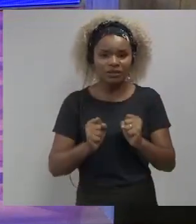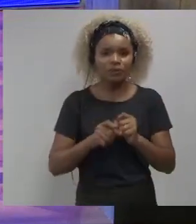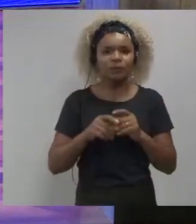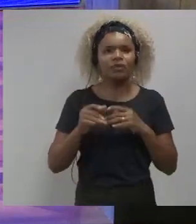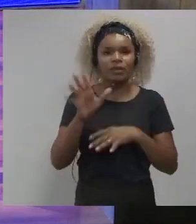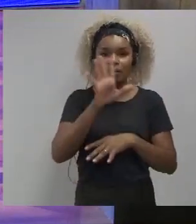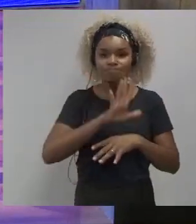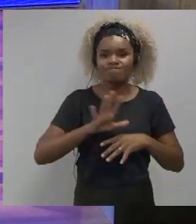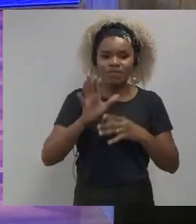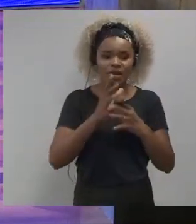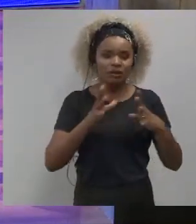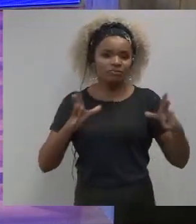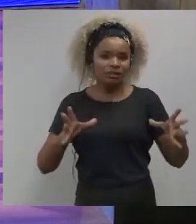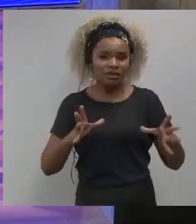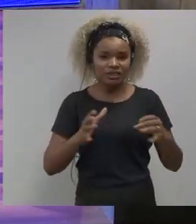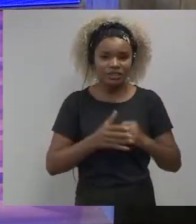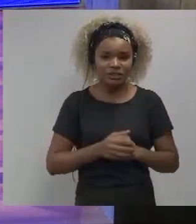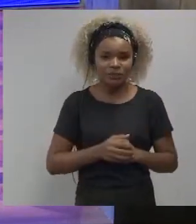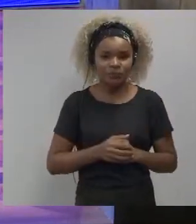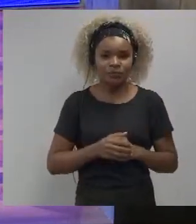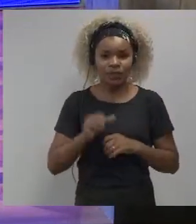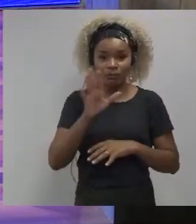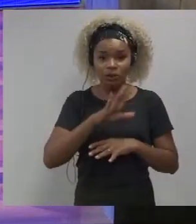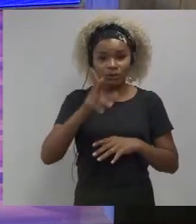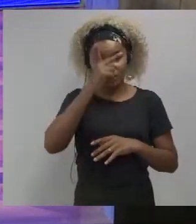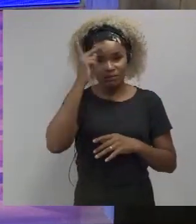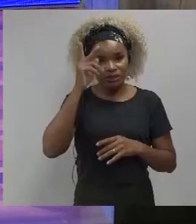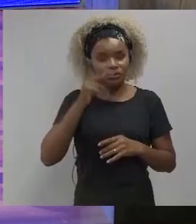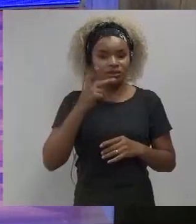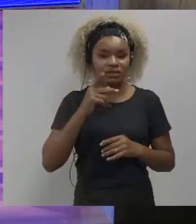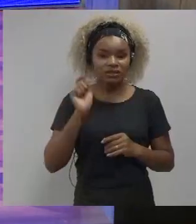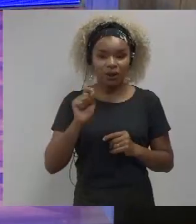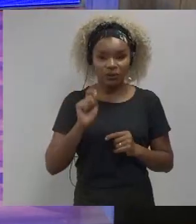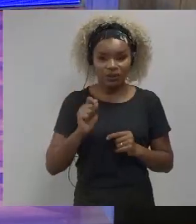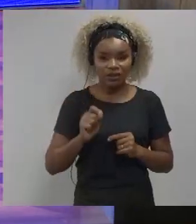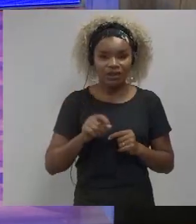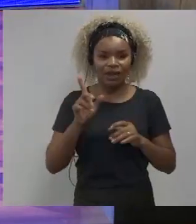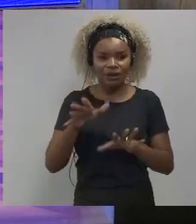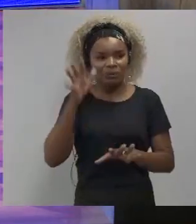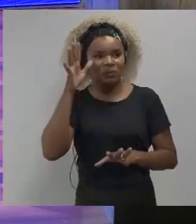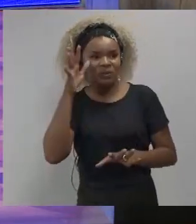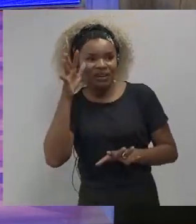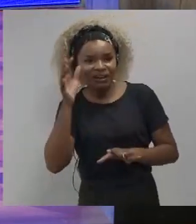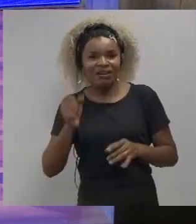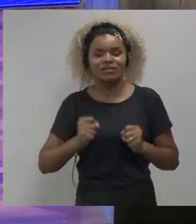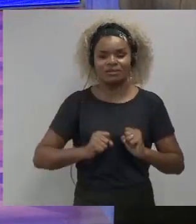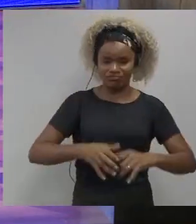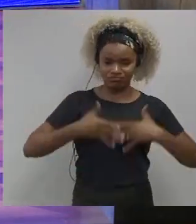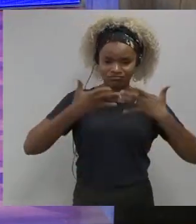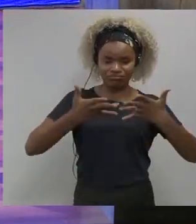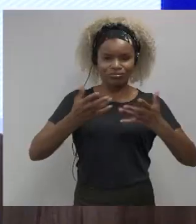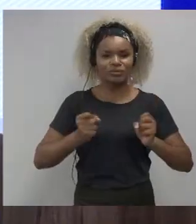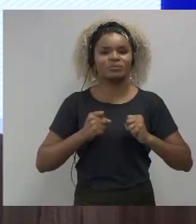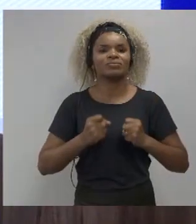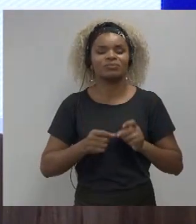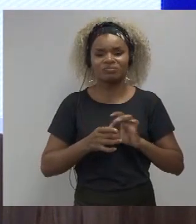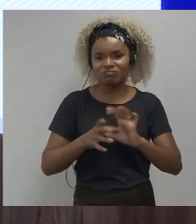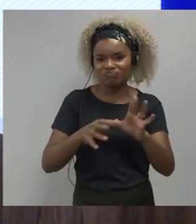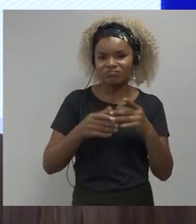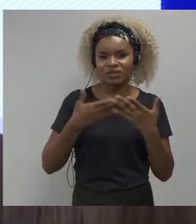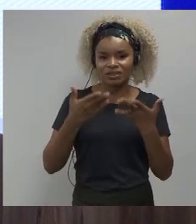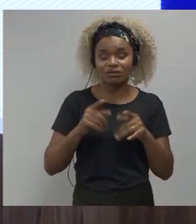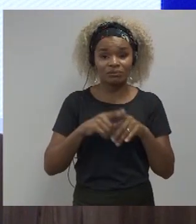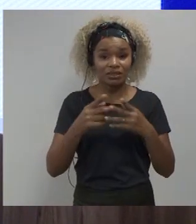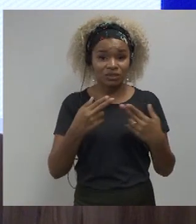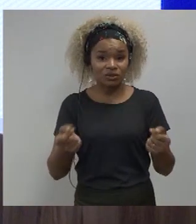scoring most people said they were kind of proactive and curious and the people the things that people felt they need the most help with